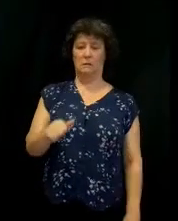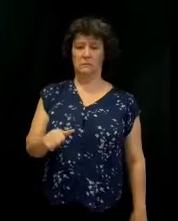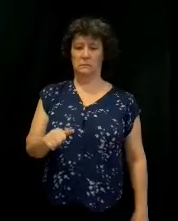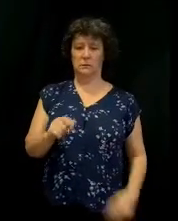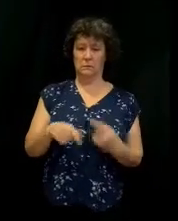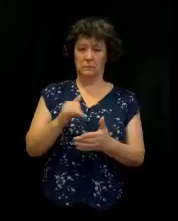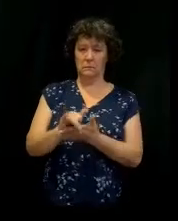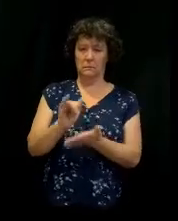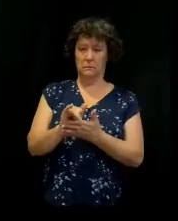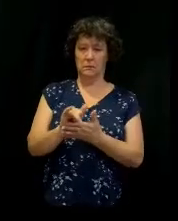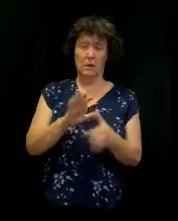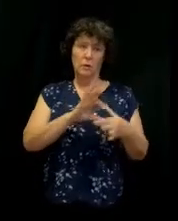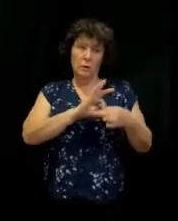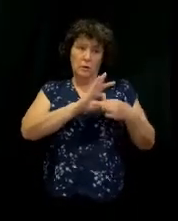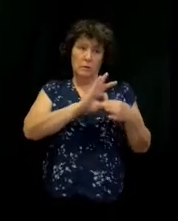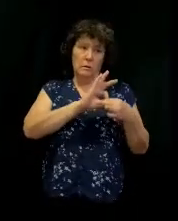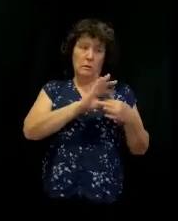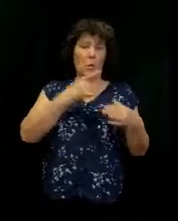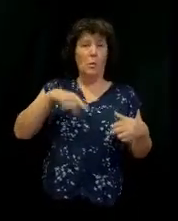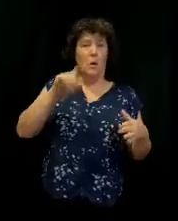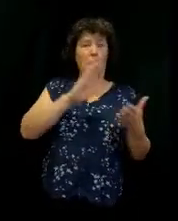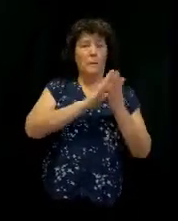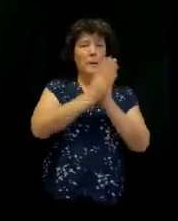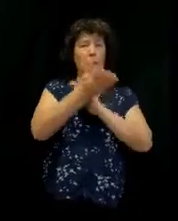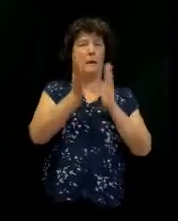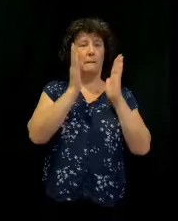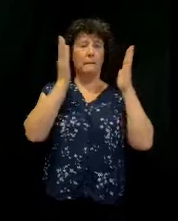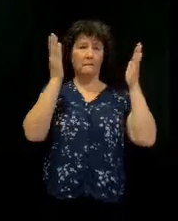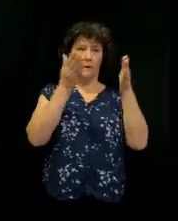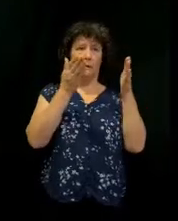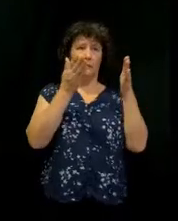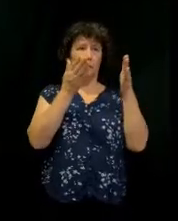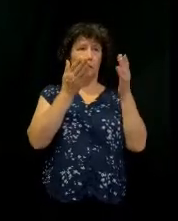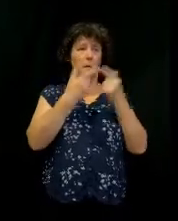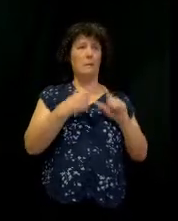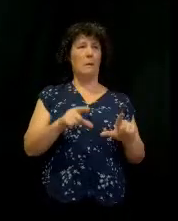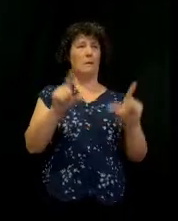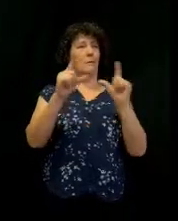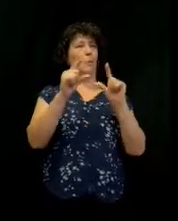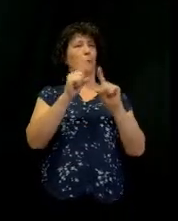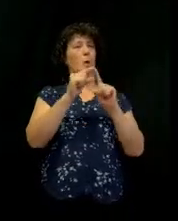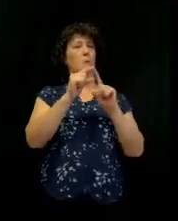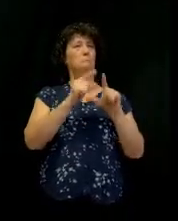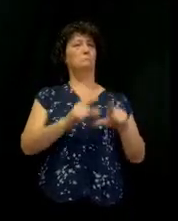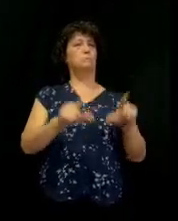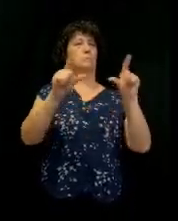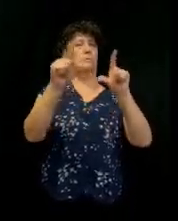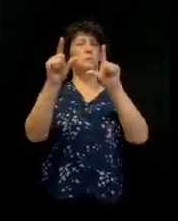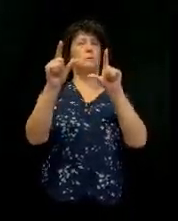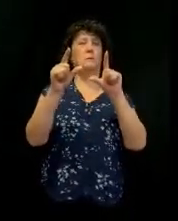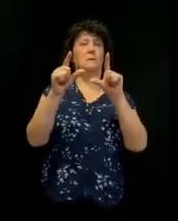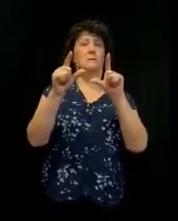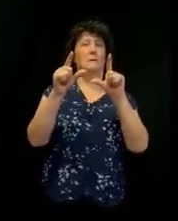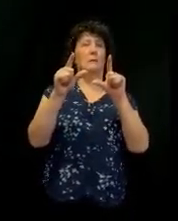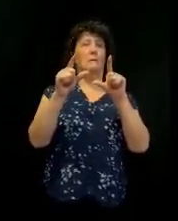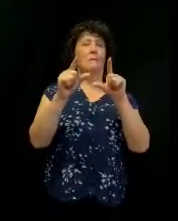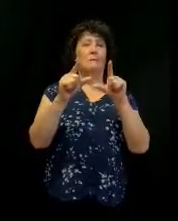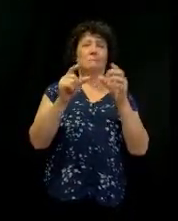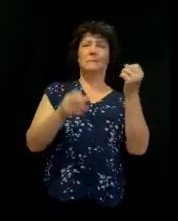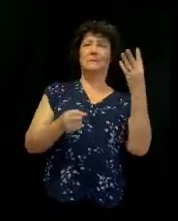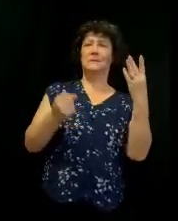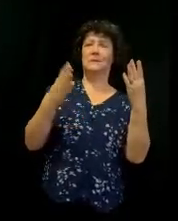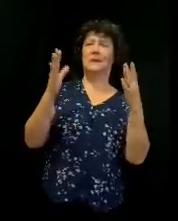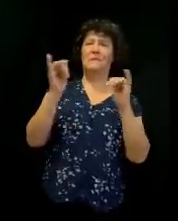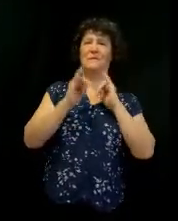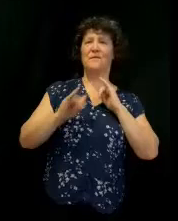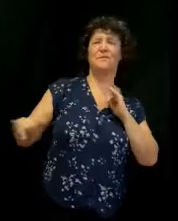Unity is where you and I are focused. What is it we do? We put these words on the screen. It's not because we're having some karaoke day. We're trying to